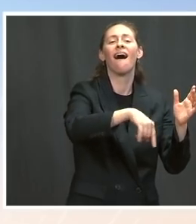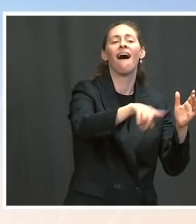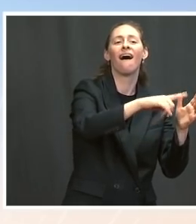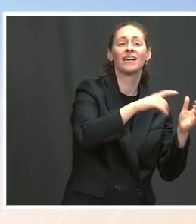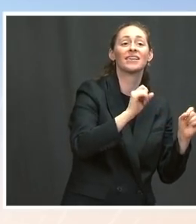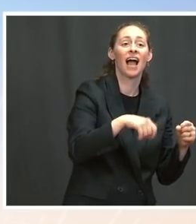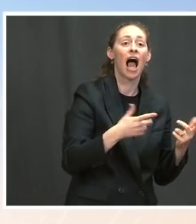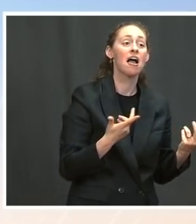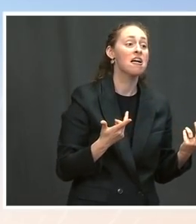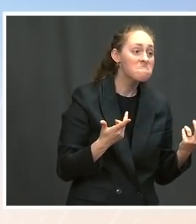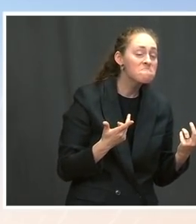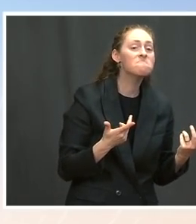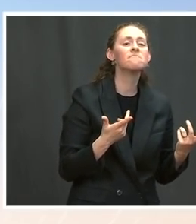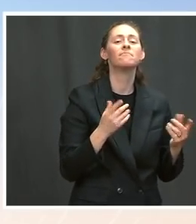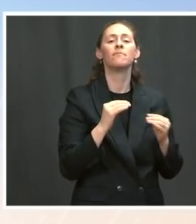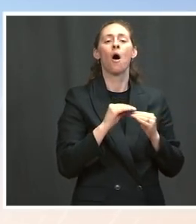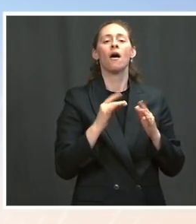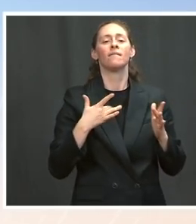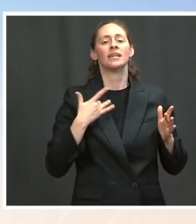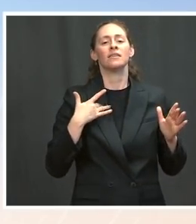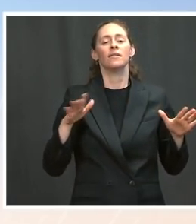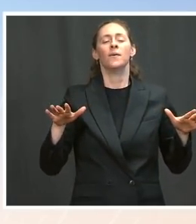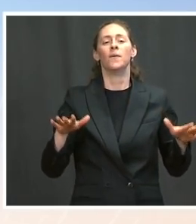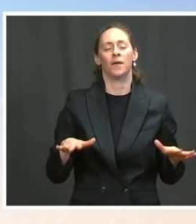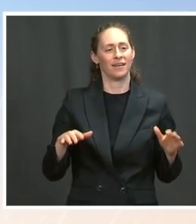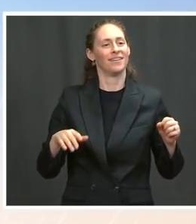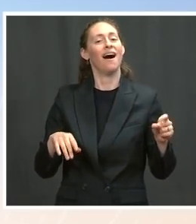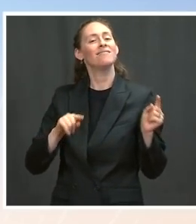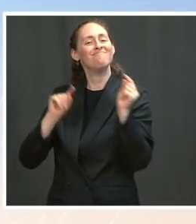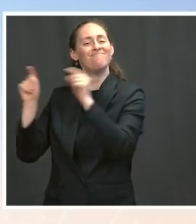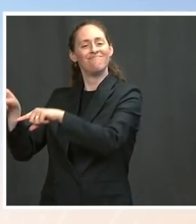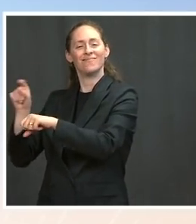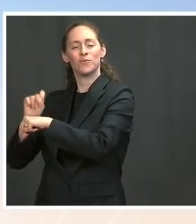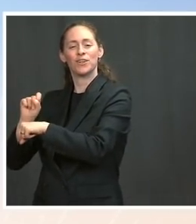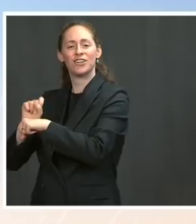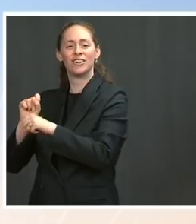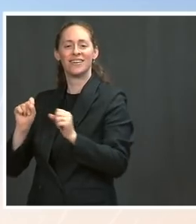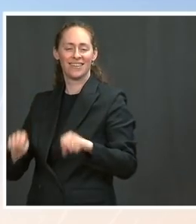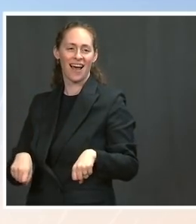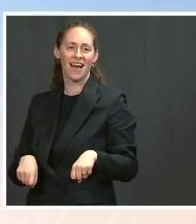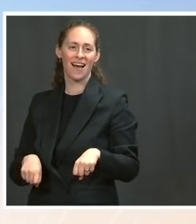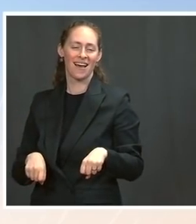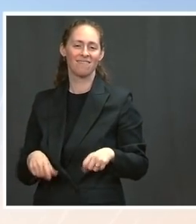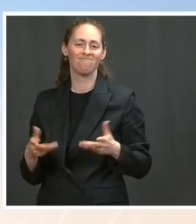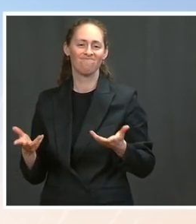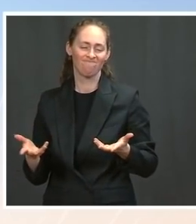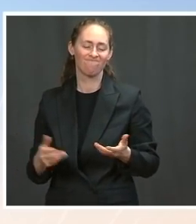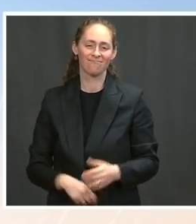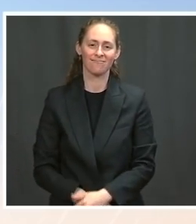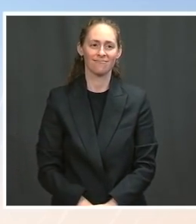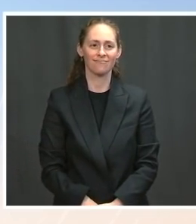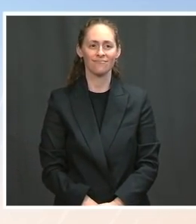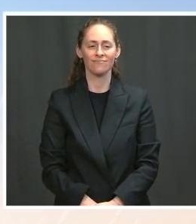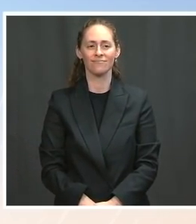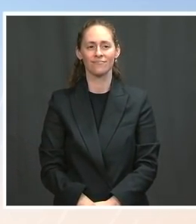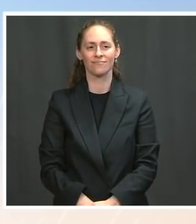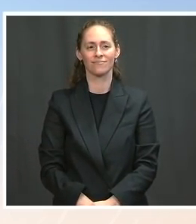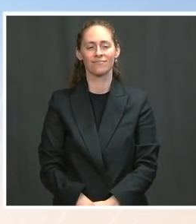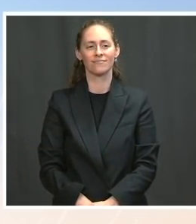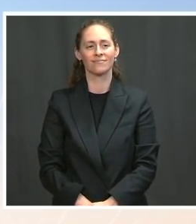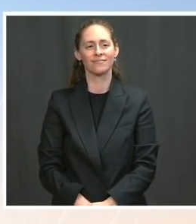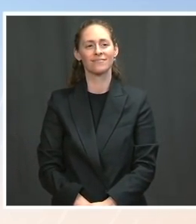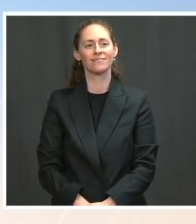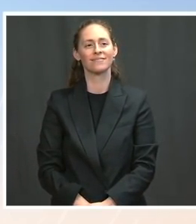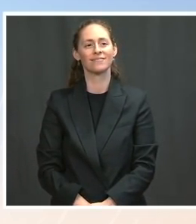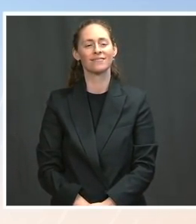be able to move to a different place. But we're not seeing that as an impact, as labor shortages, as a mass